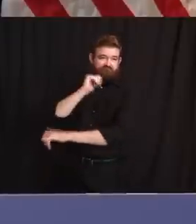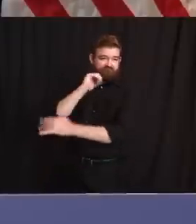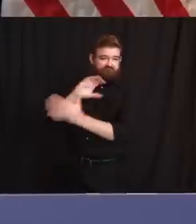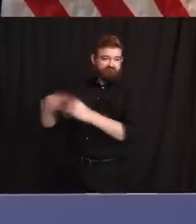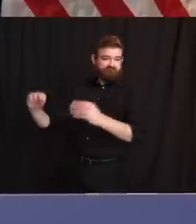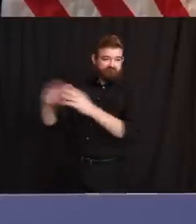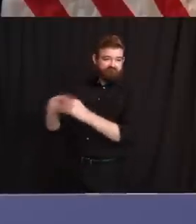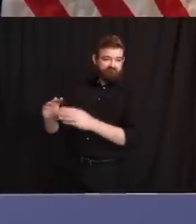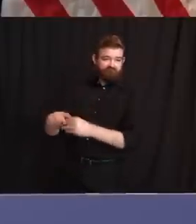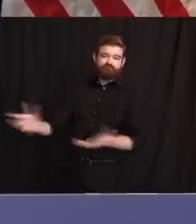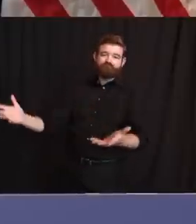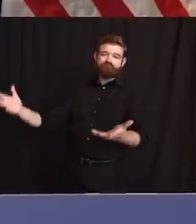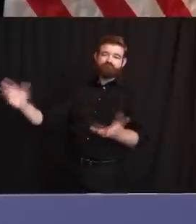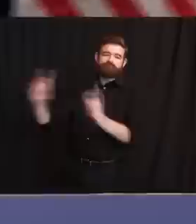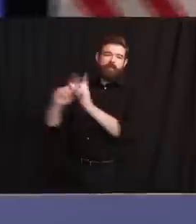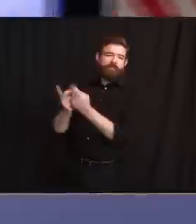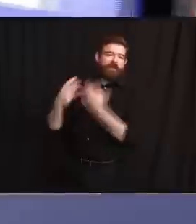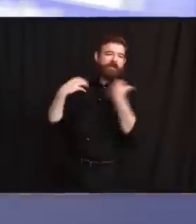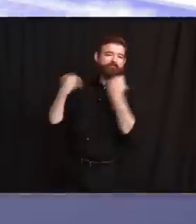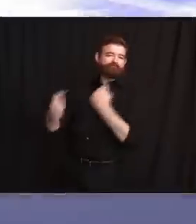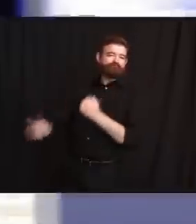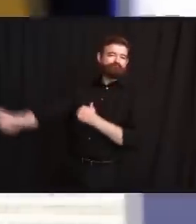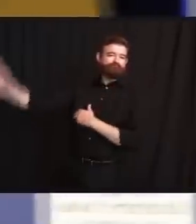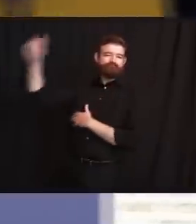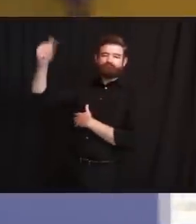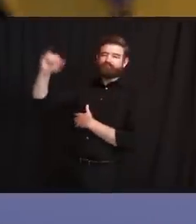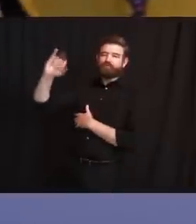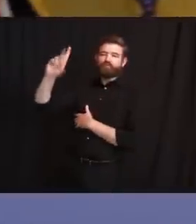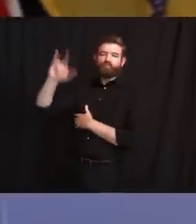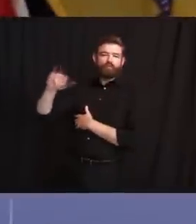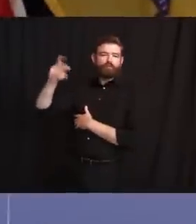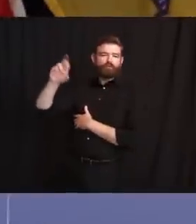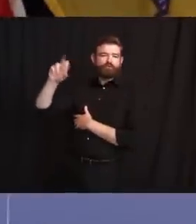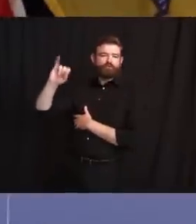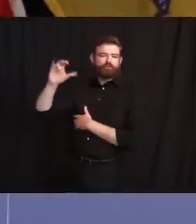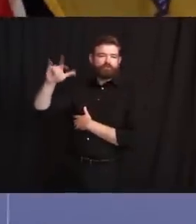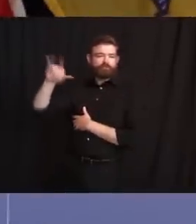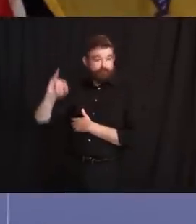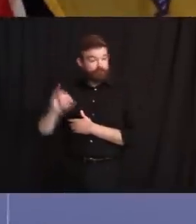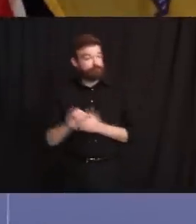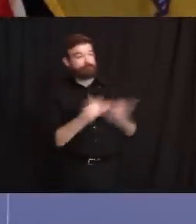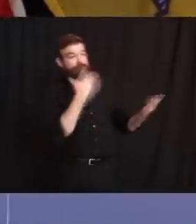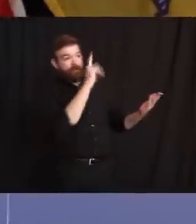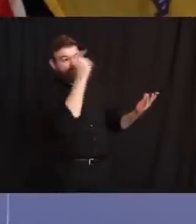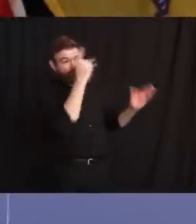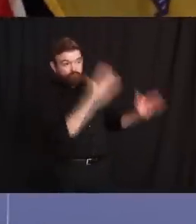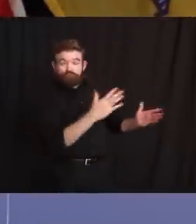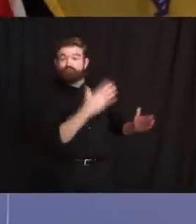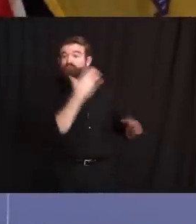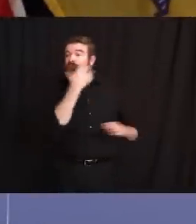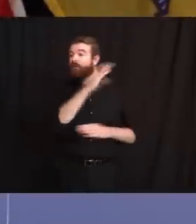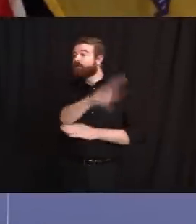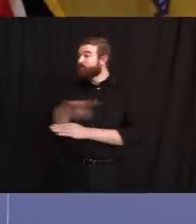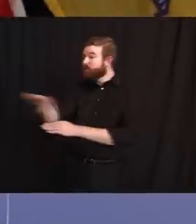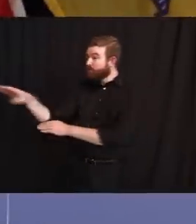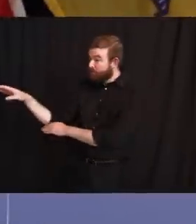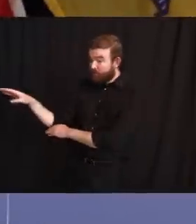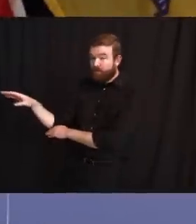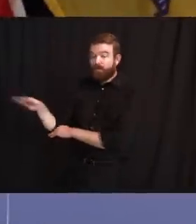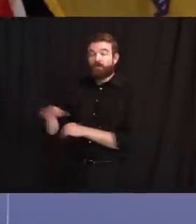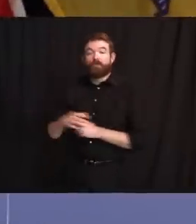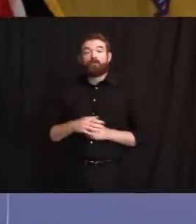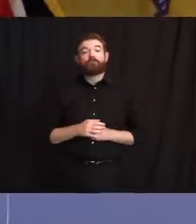Commissioner of Department of Health, Judy Persichelli. Thank you, Governor. Good afternoon. Today, we are reporting an additional